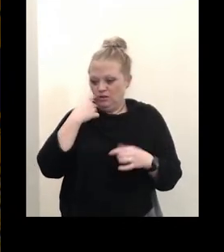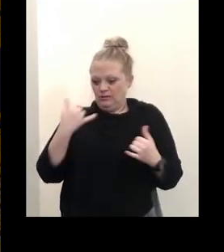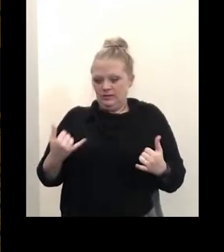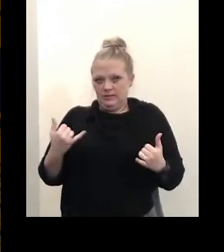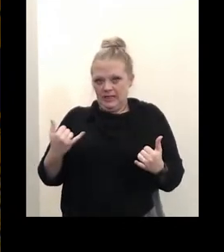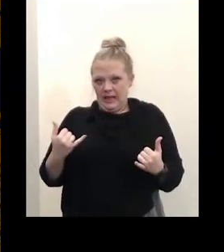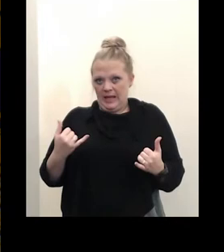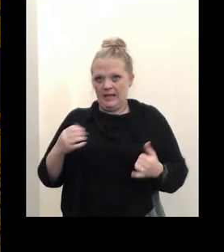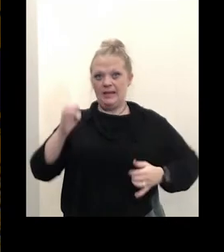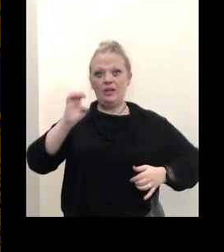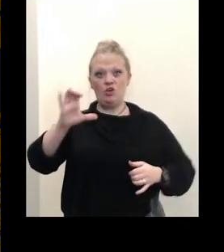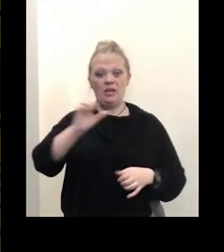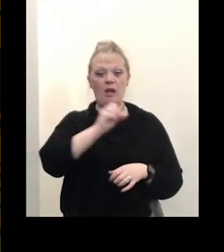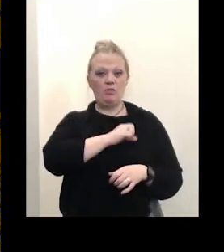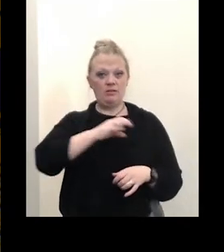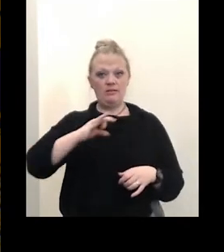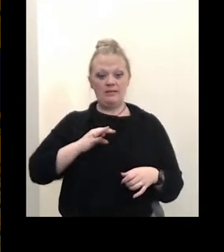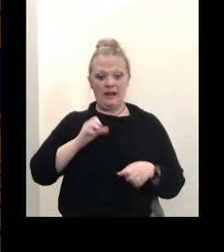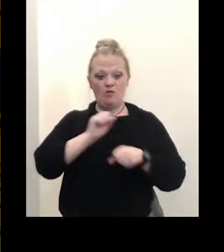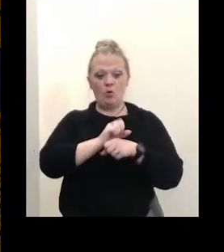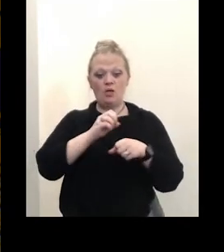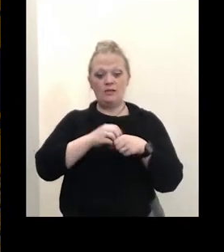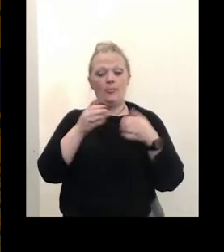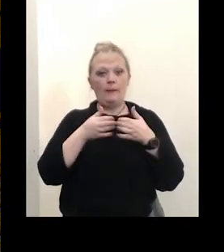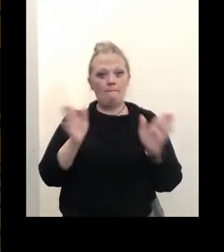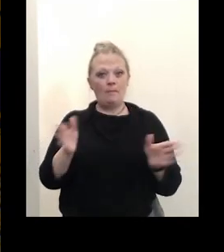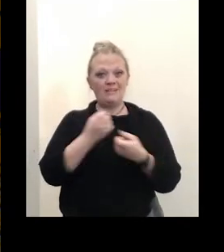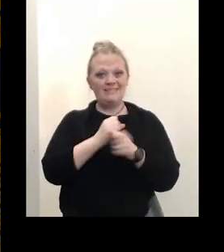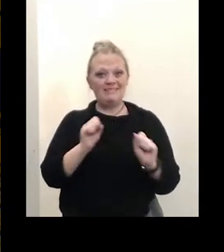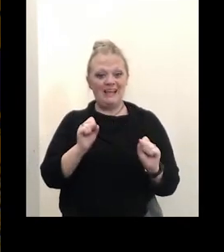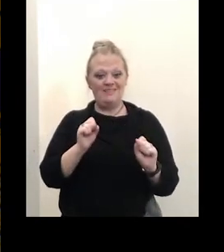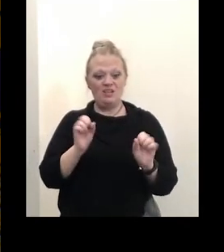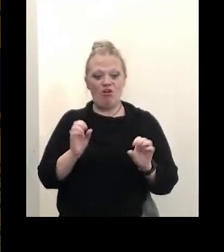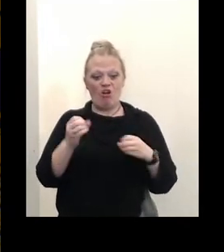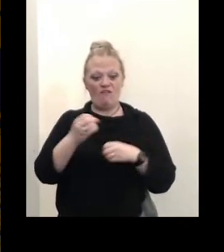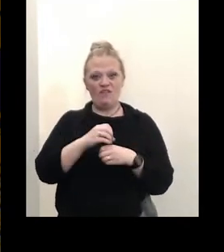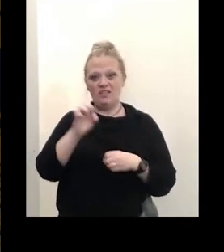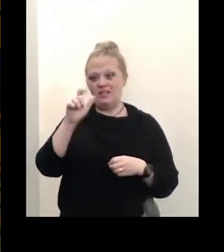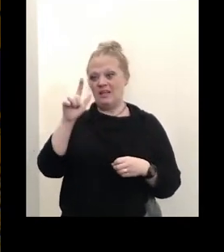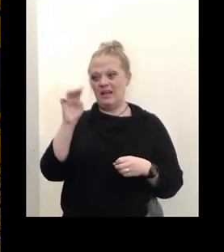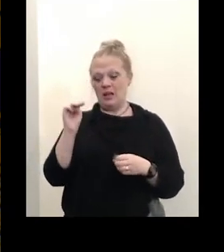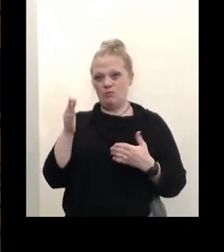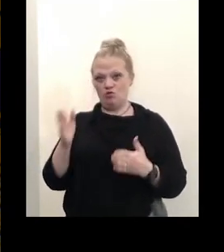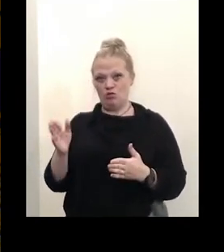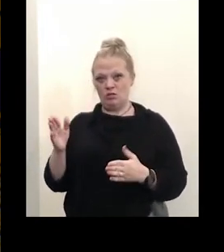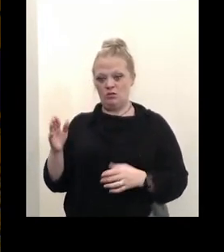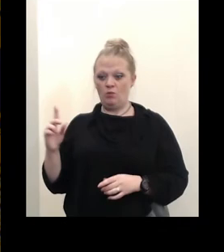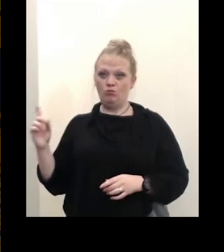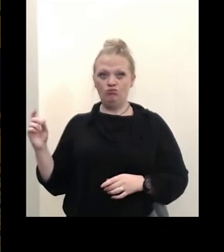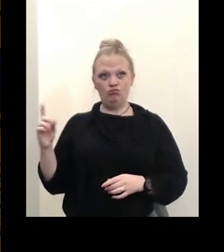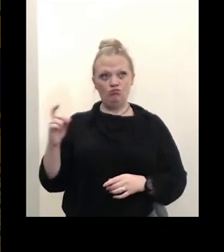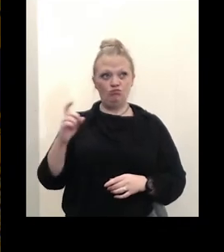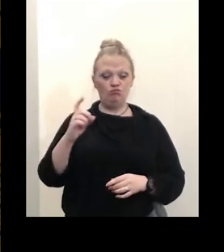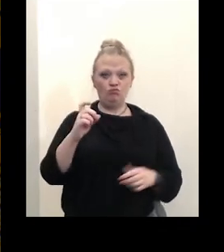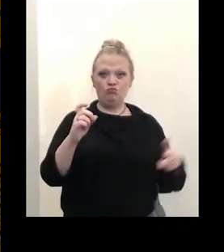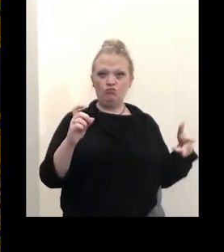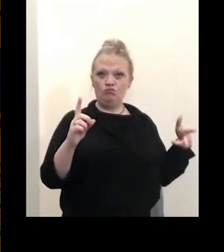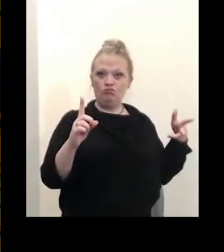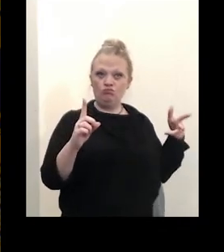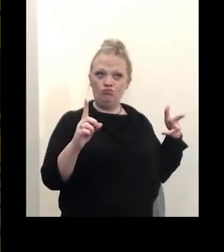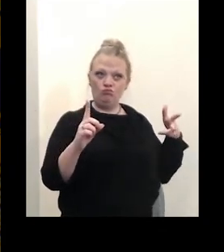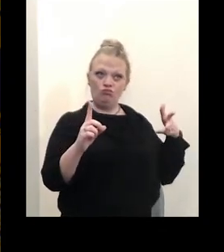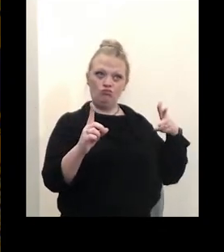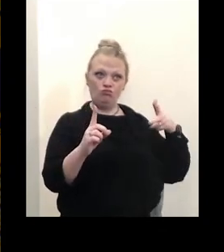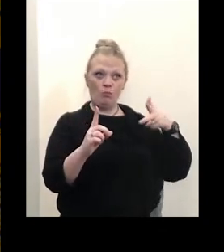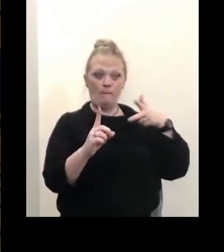employee who works at our public safety office on elm street was crossing elm street was hit by a vehicle crossing elm